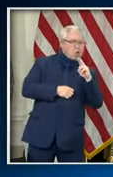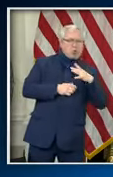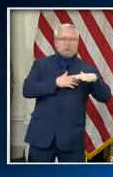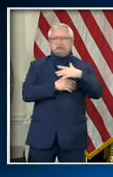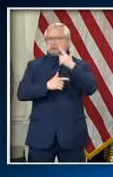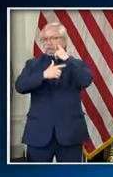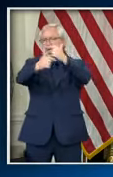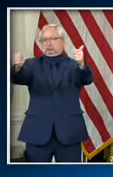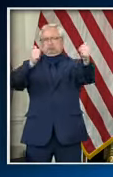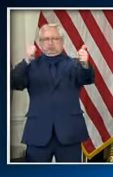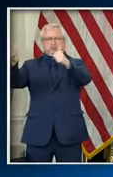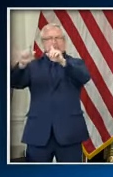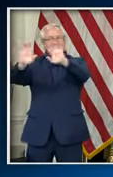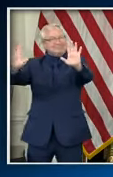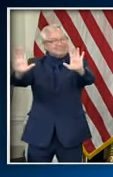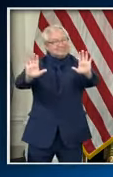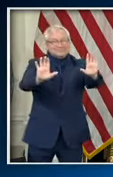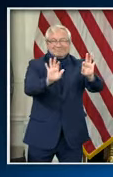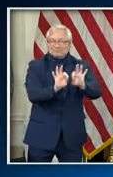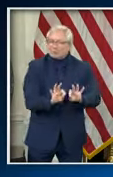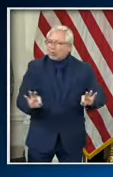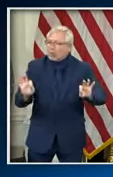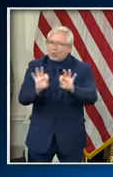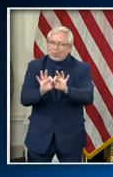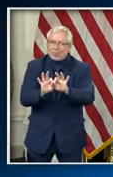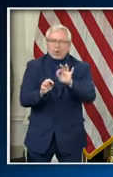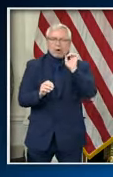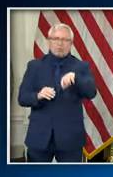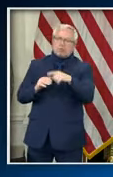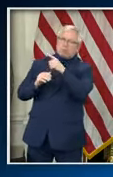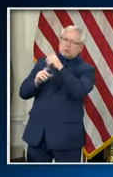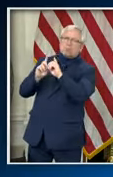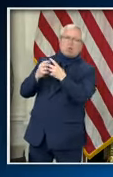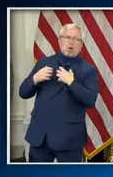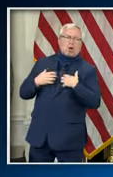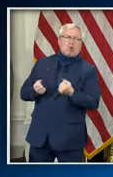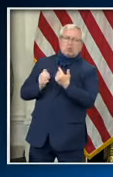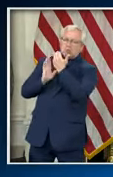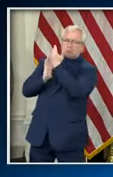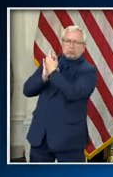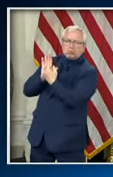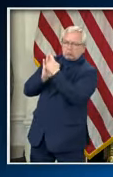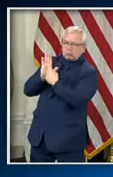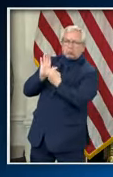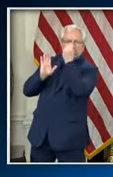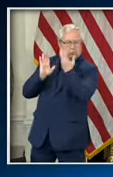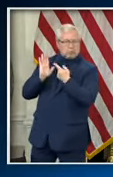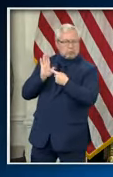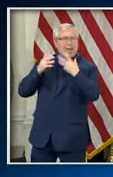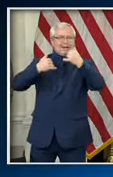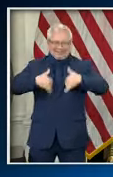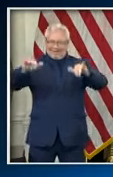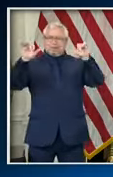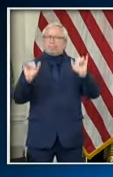to follow public health guidance continue to practice physical distancing and most of all that you